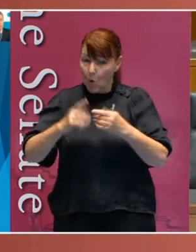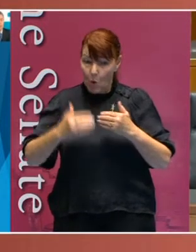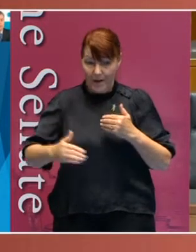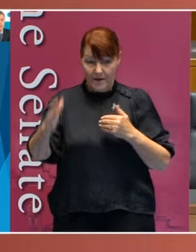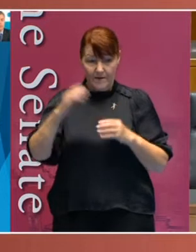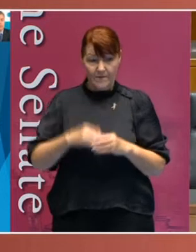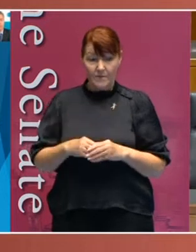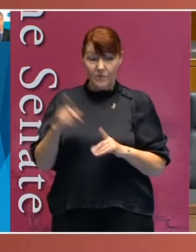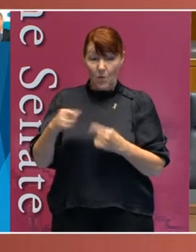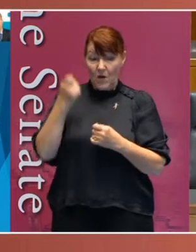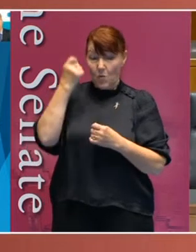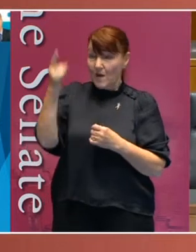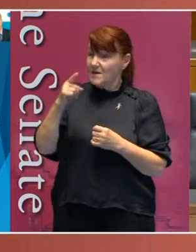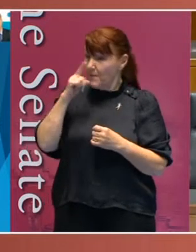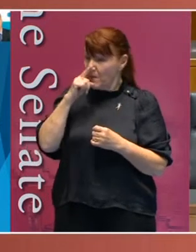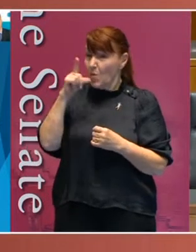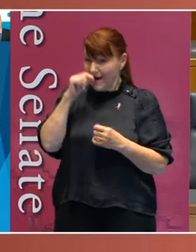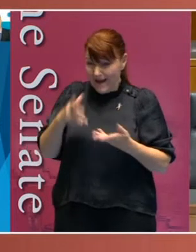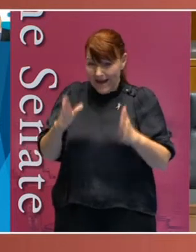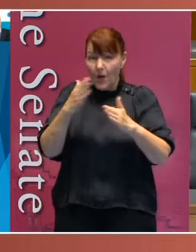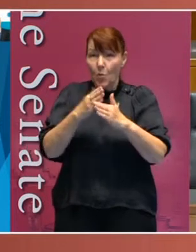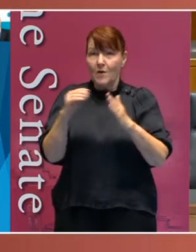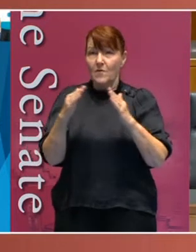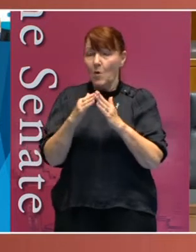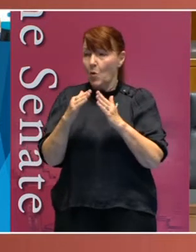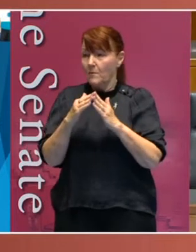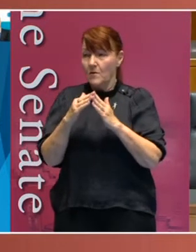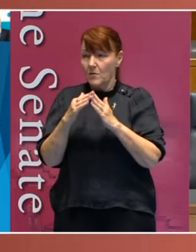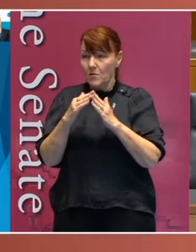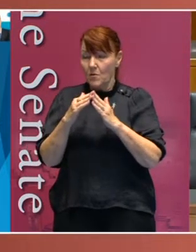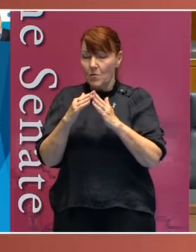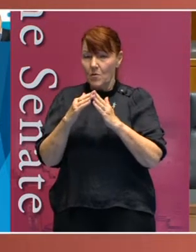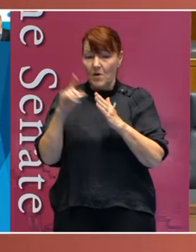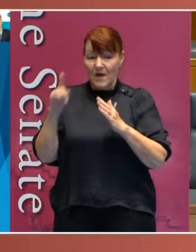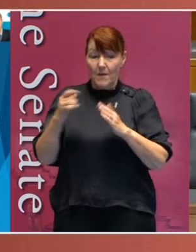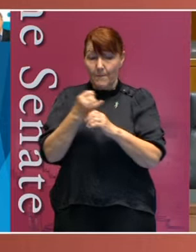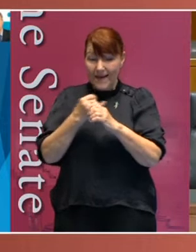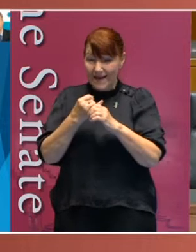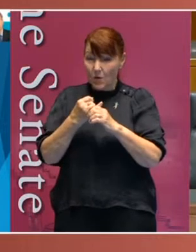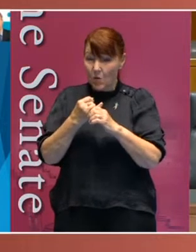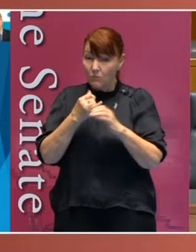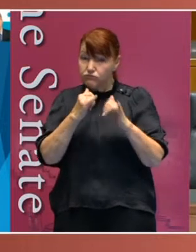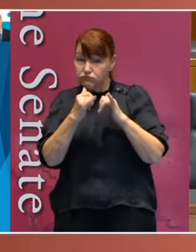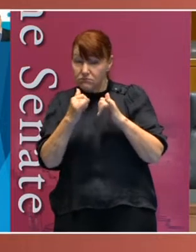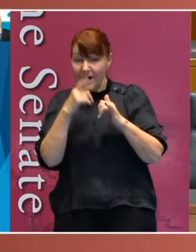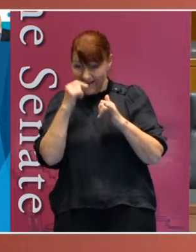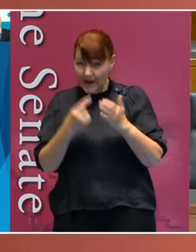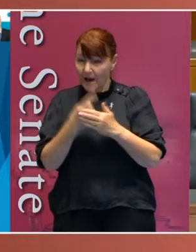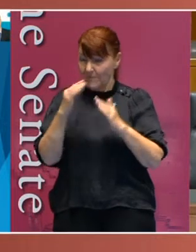that we realise that people can work from home, that medical consultations can occur online,